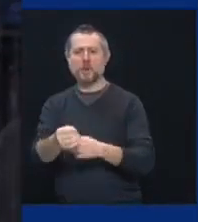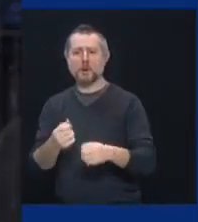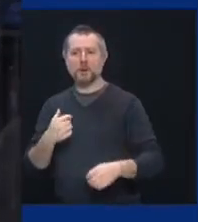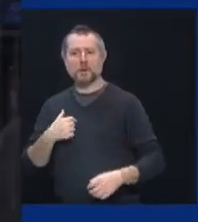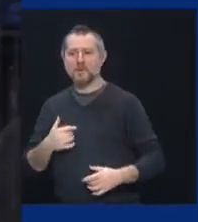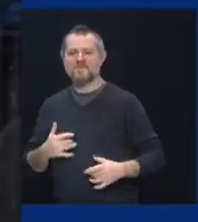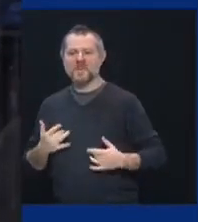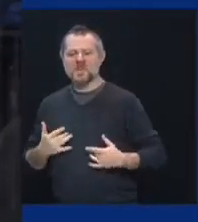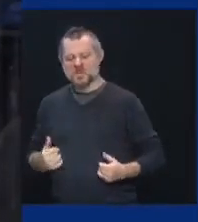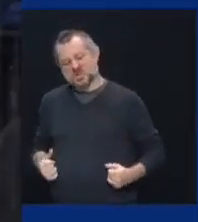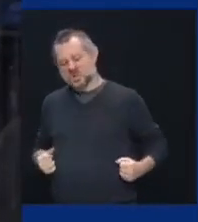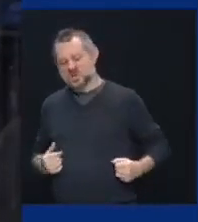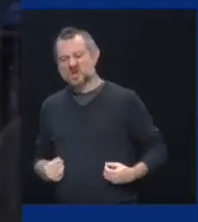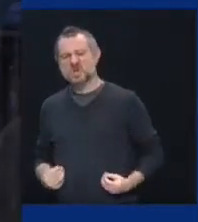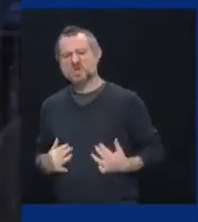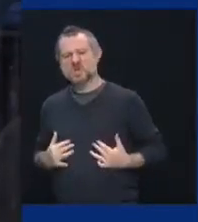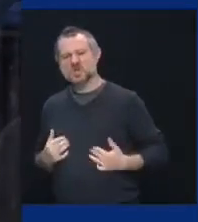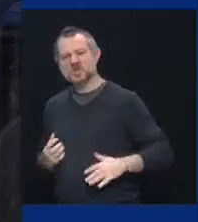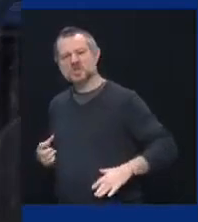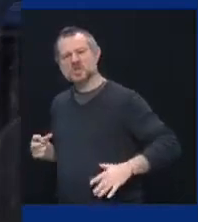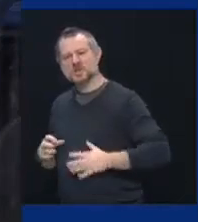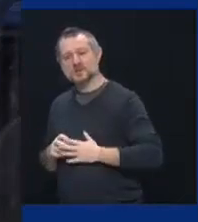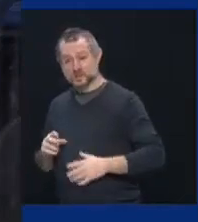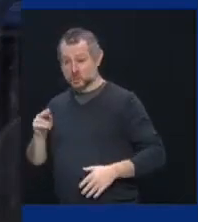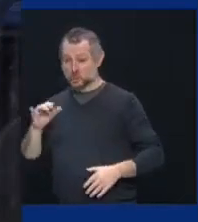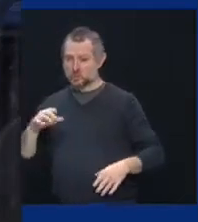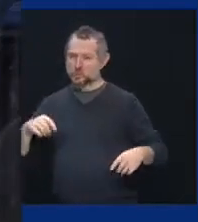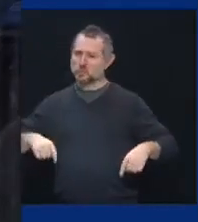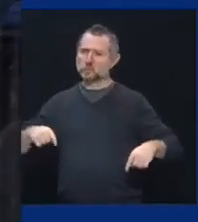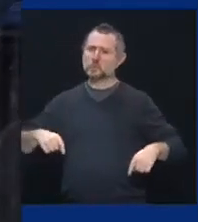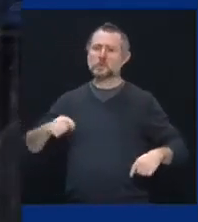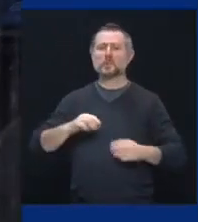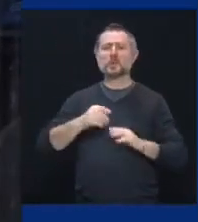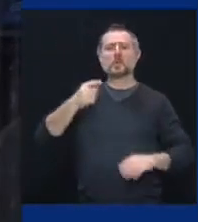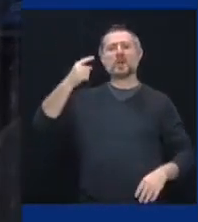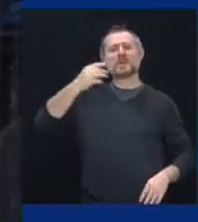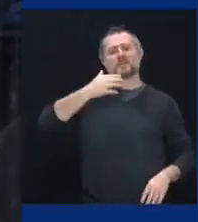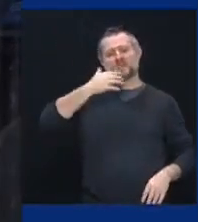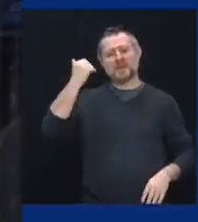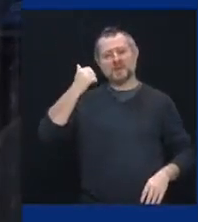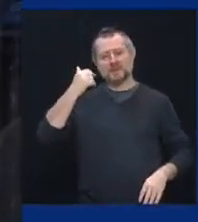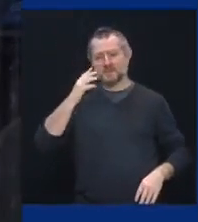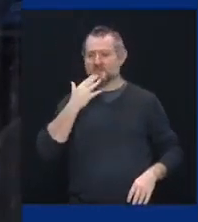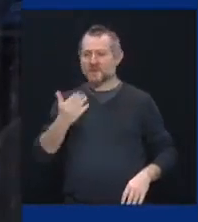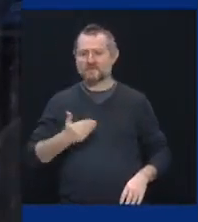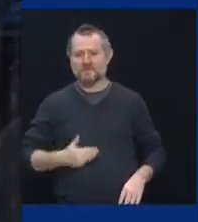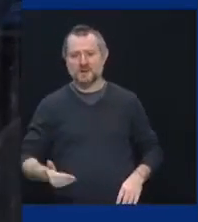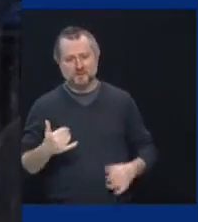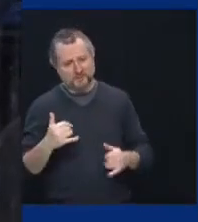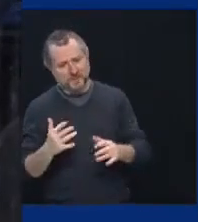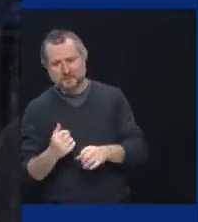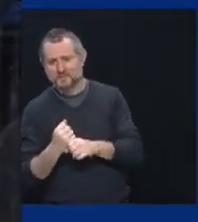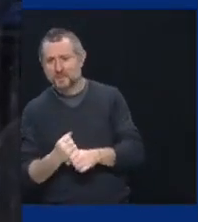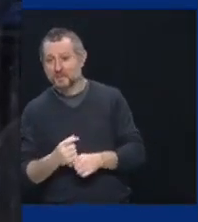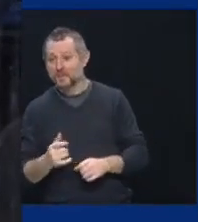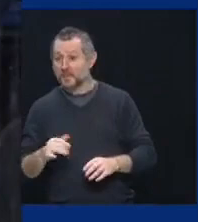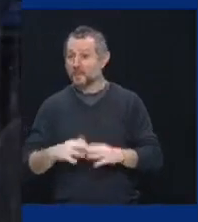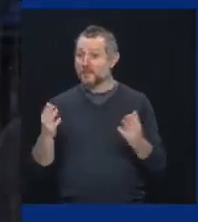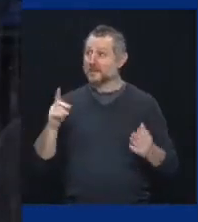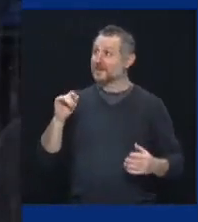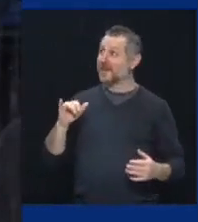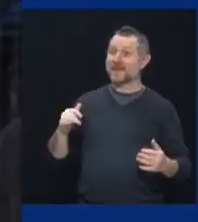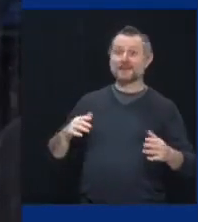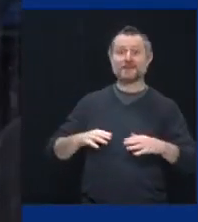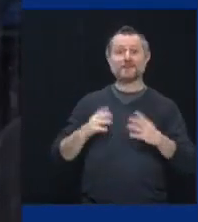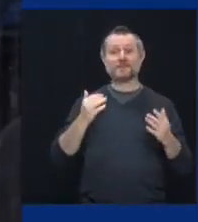there's no better place than New York. Really, really. And thank you for, uh, for inviting me here. Cause, play ball, man. It's opening day, no better place than